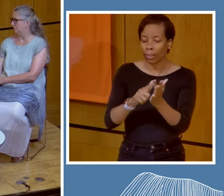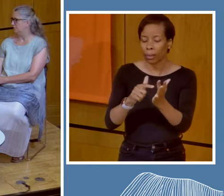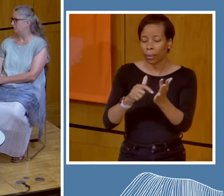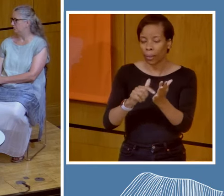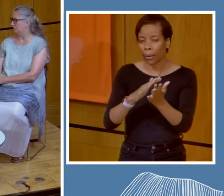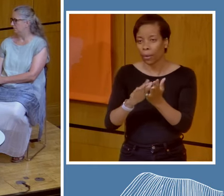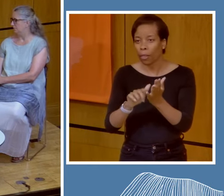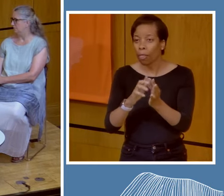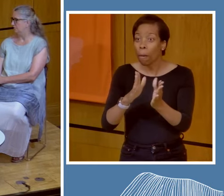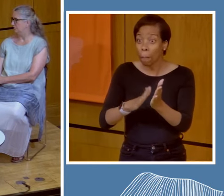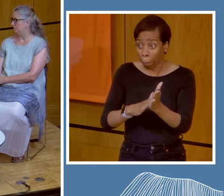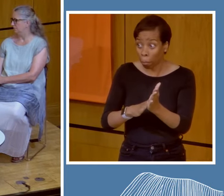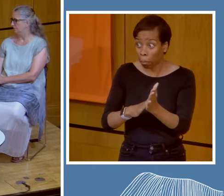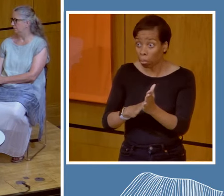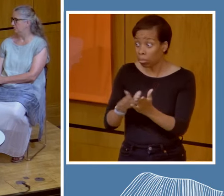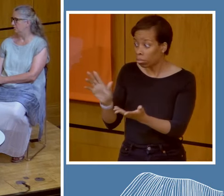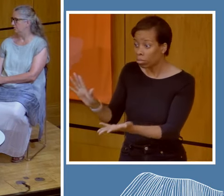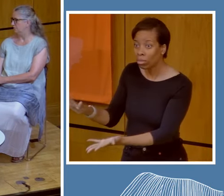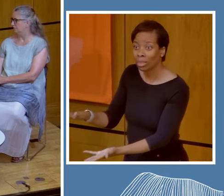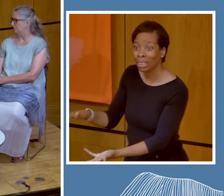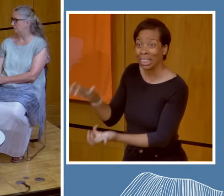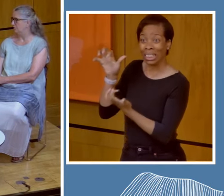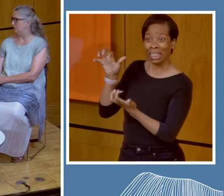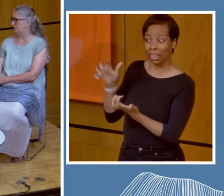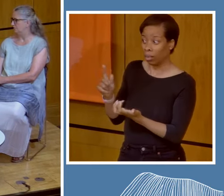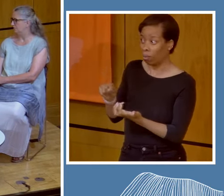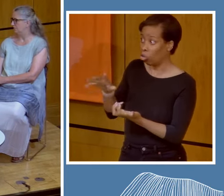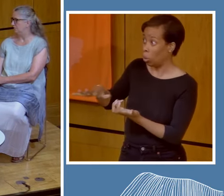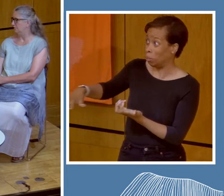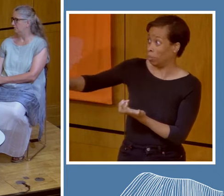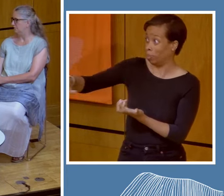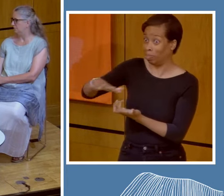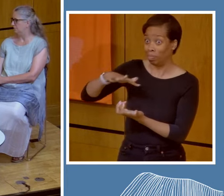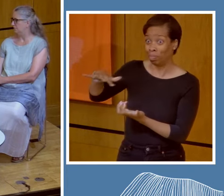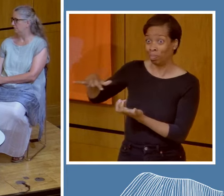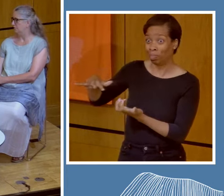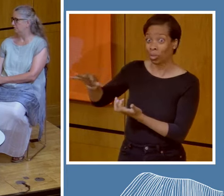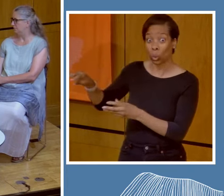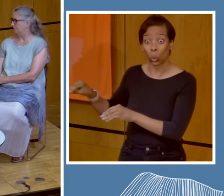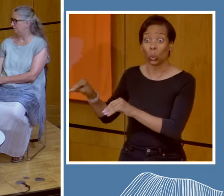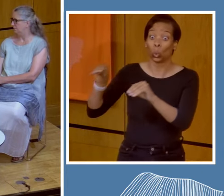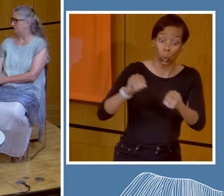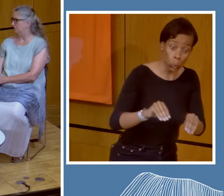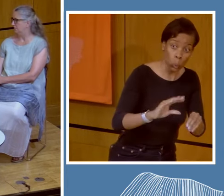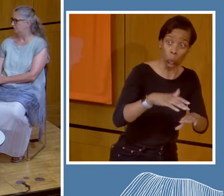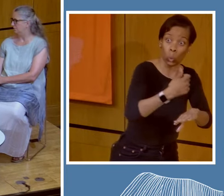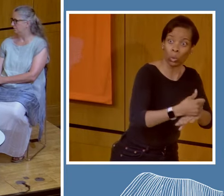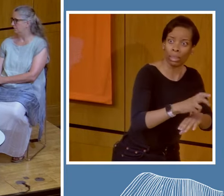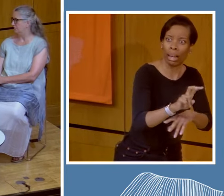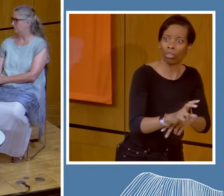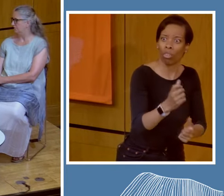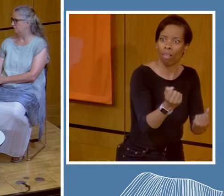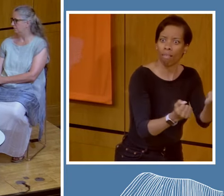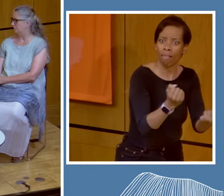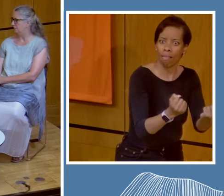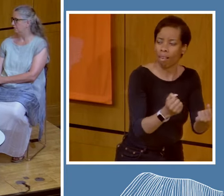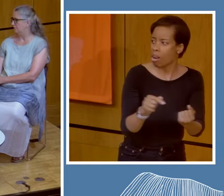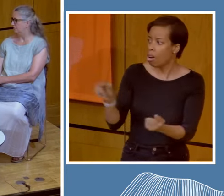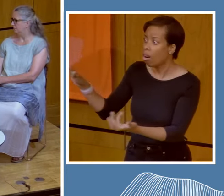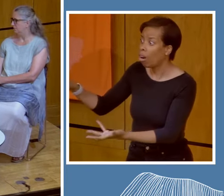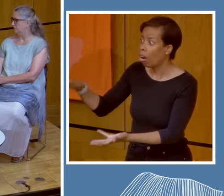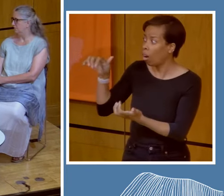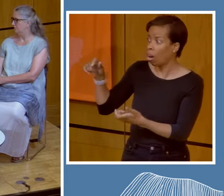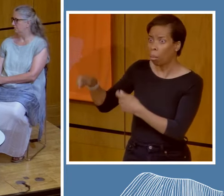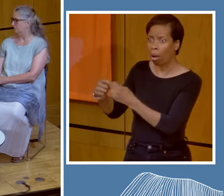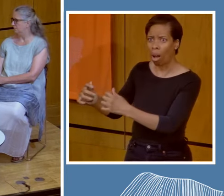and loss of water resources in some parts of the world and wars and conflict because of it. So